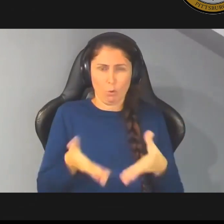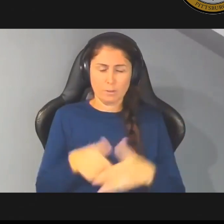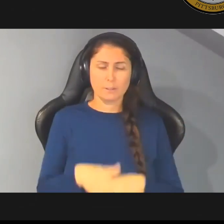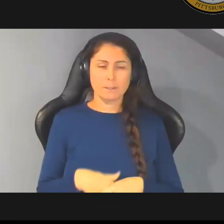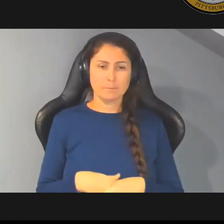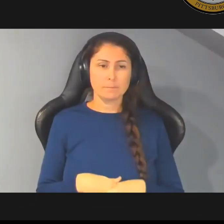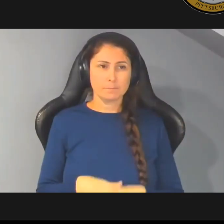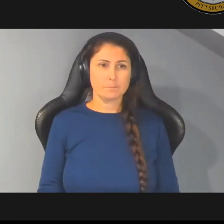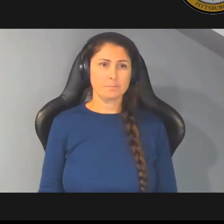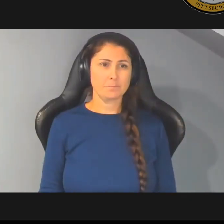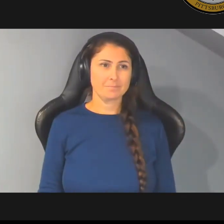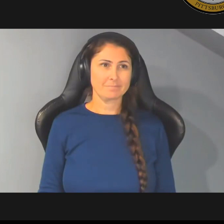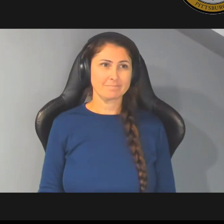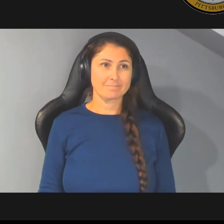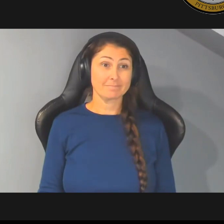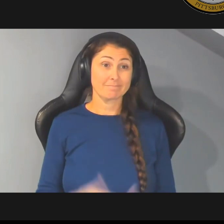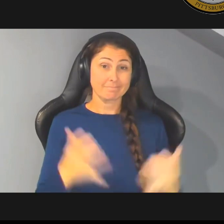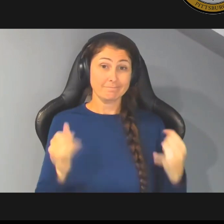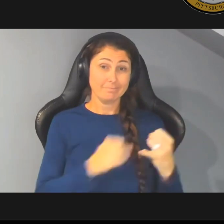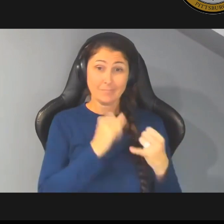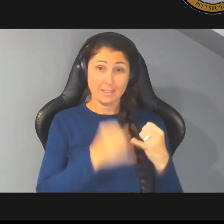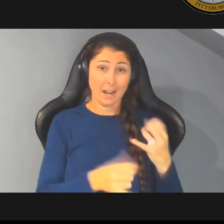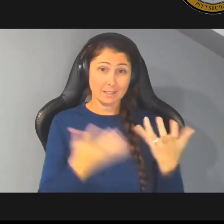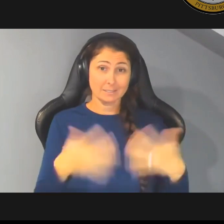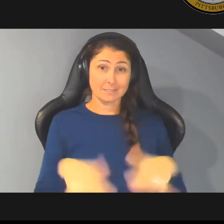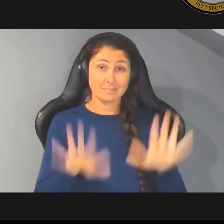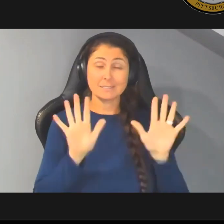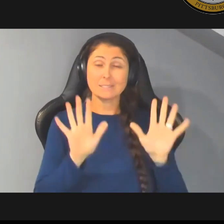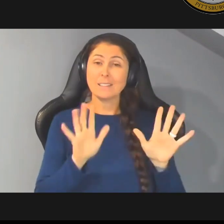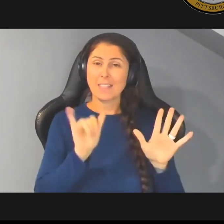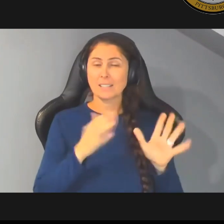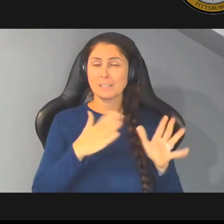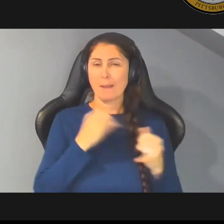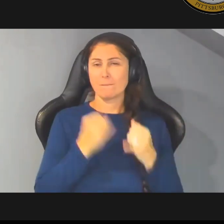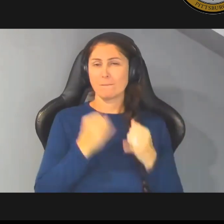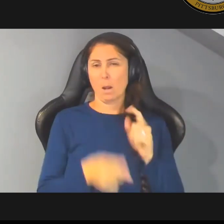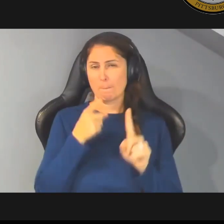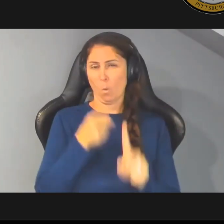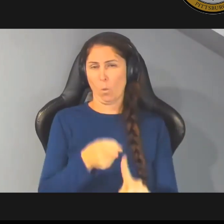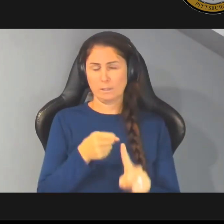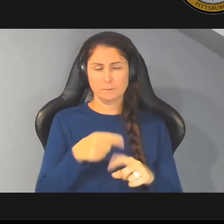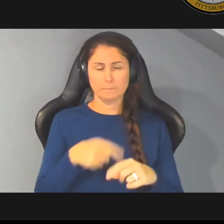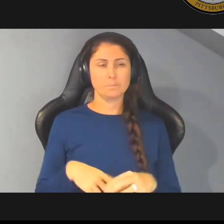um and lastly that brings me to my final point uh